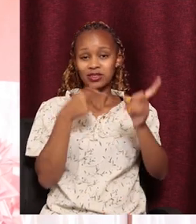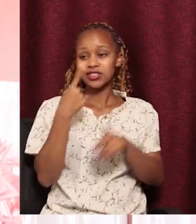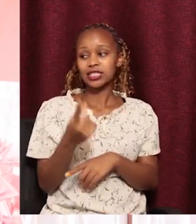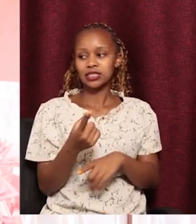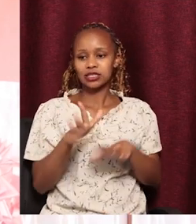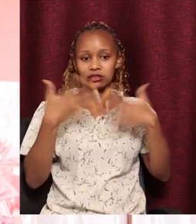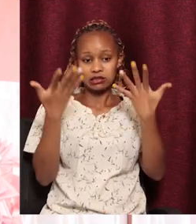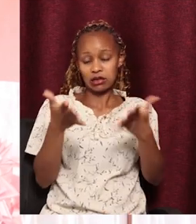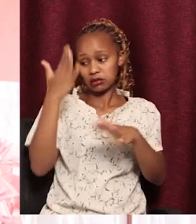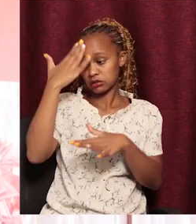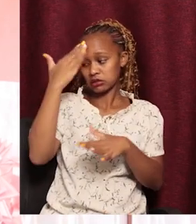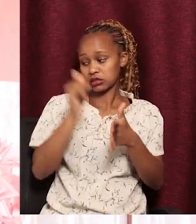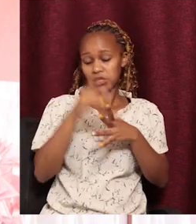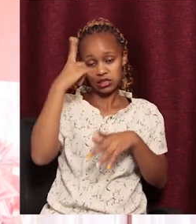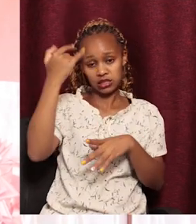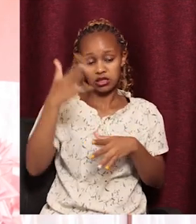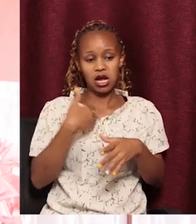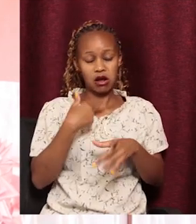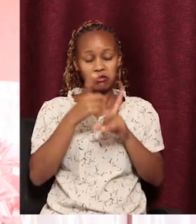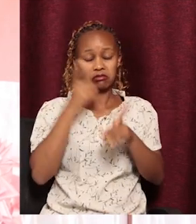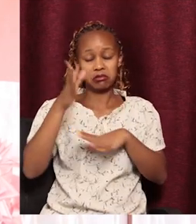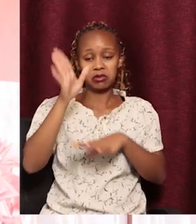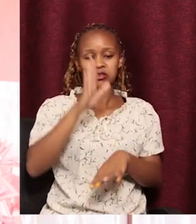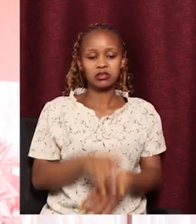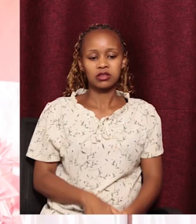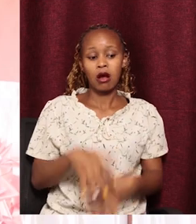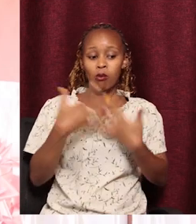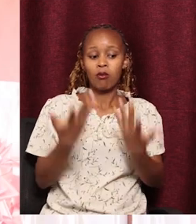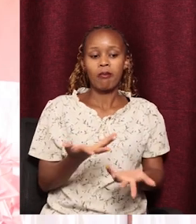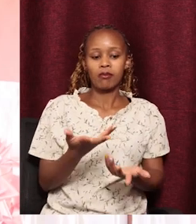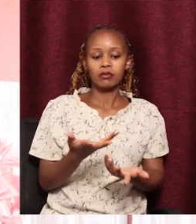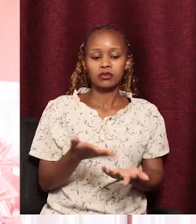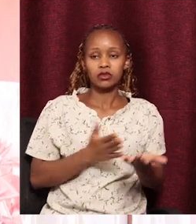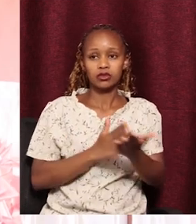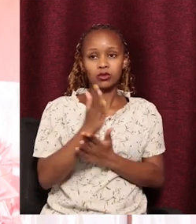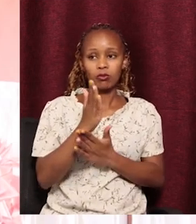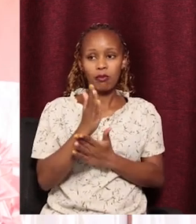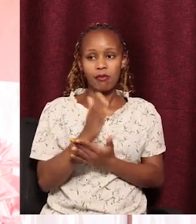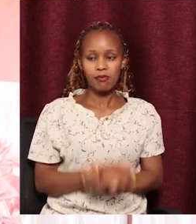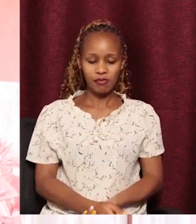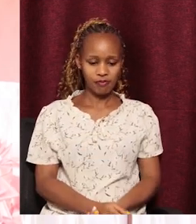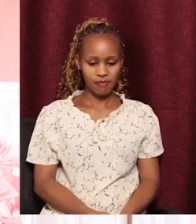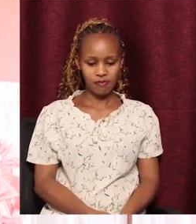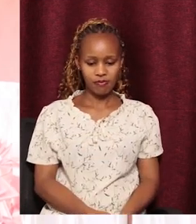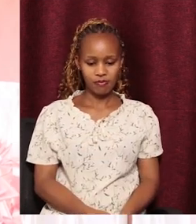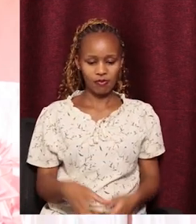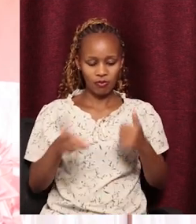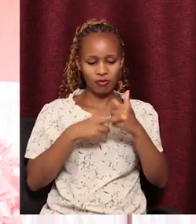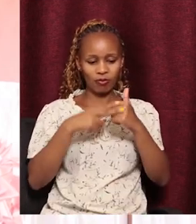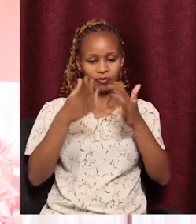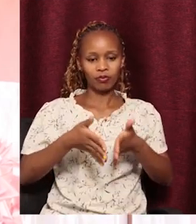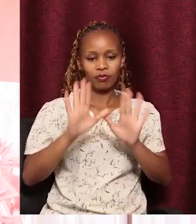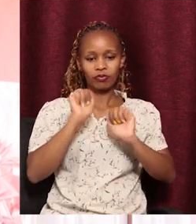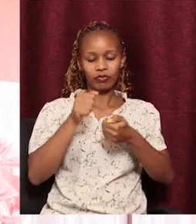is, how do I know that the dream I have is from God? So, I want to take you through the seven ways